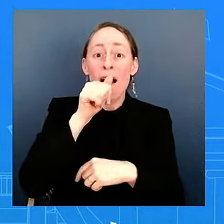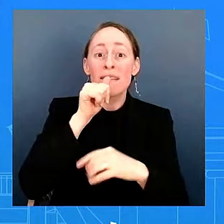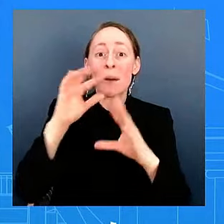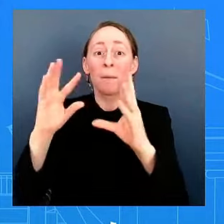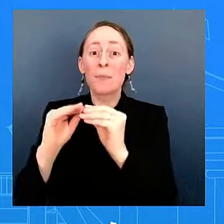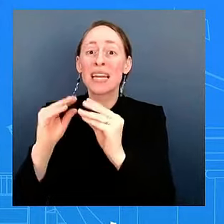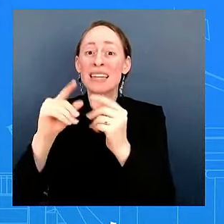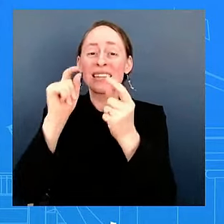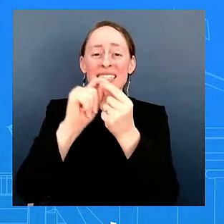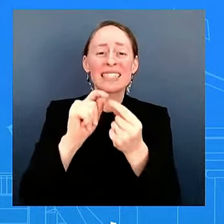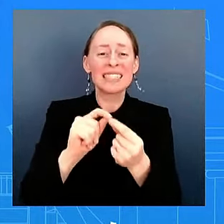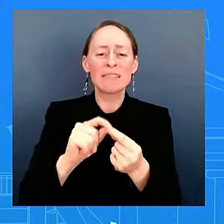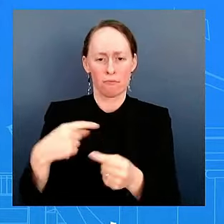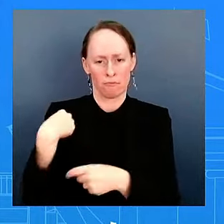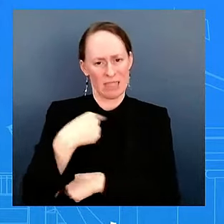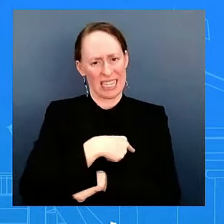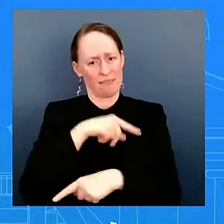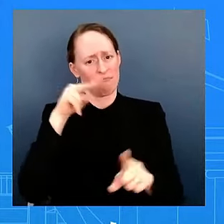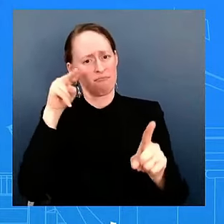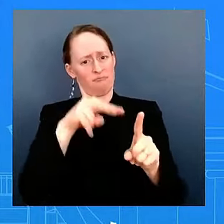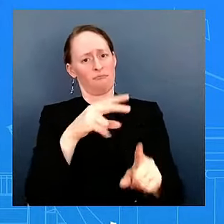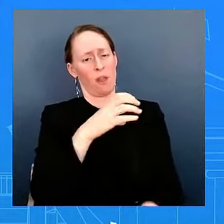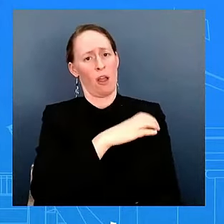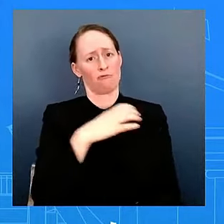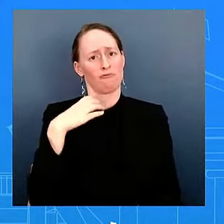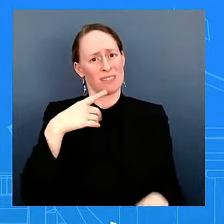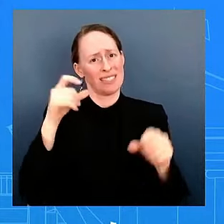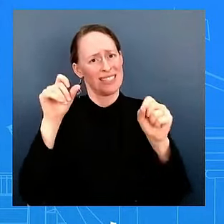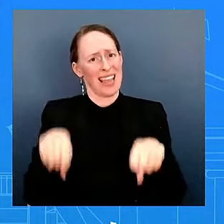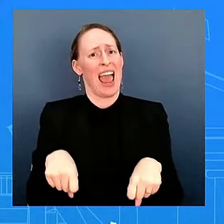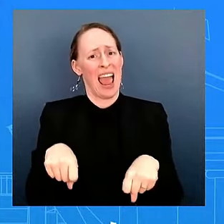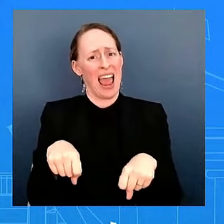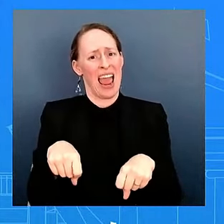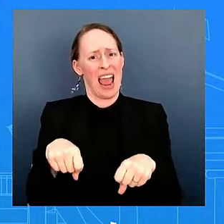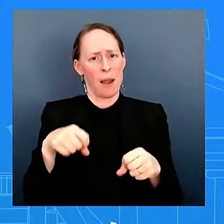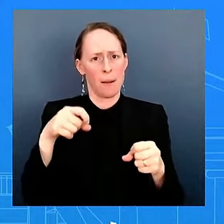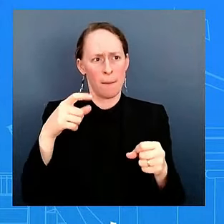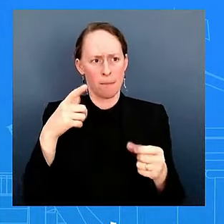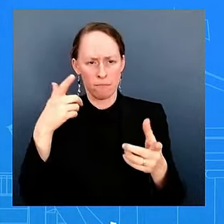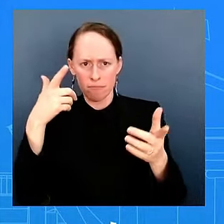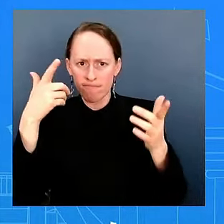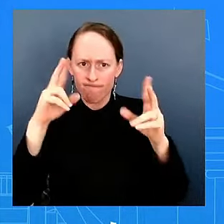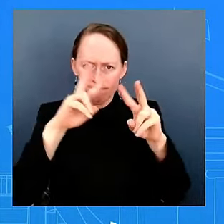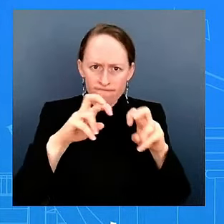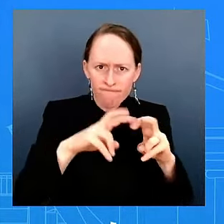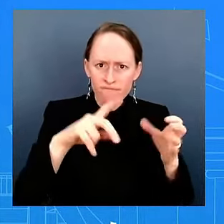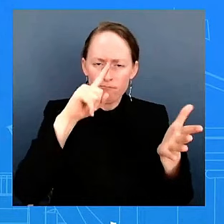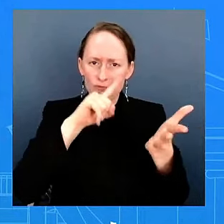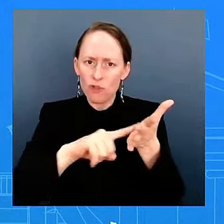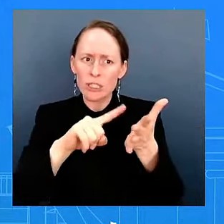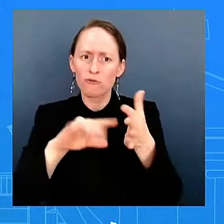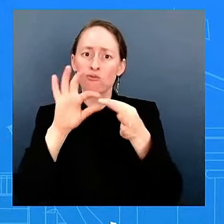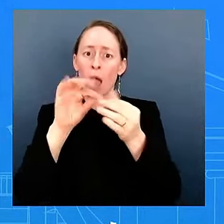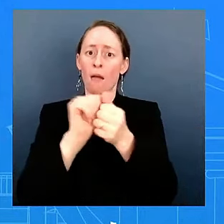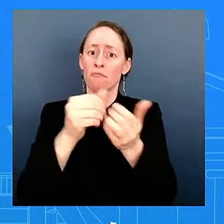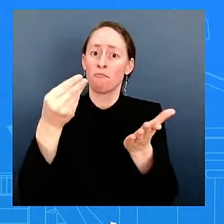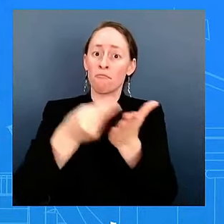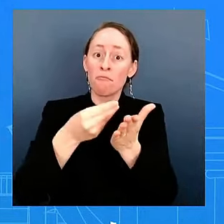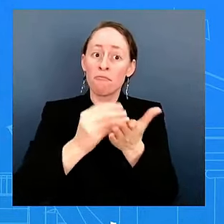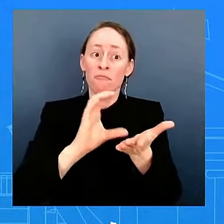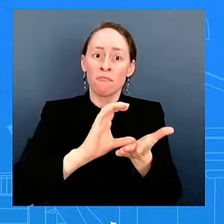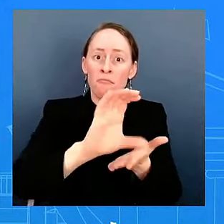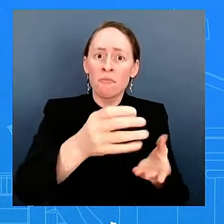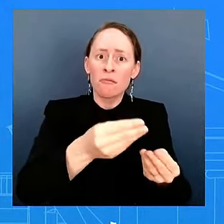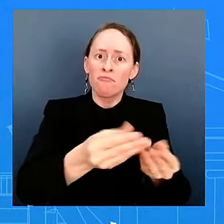the power to study reparations. We've talked about this multiple times in here. That is our